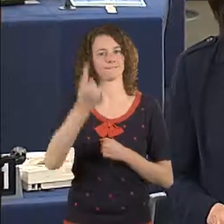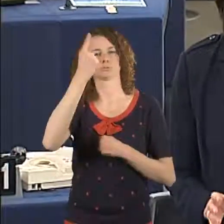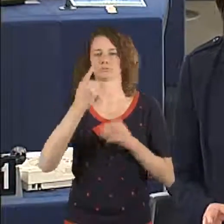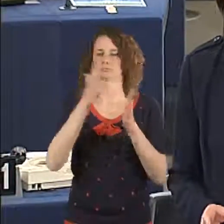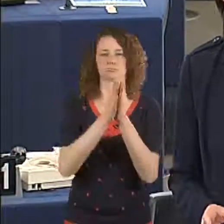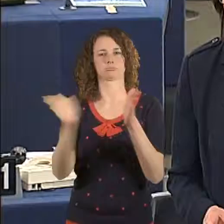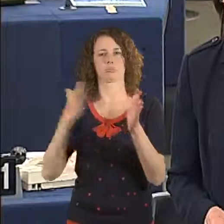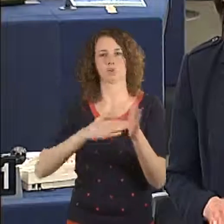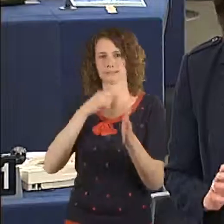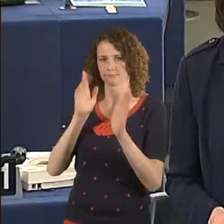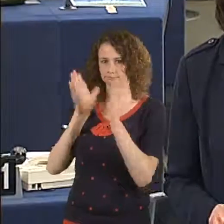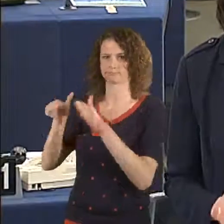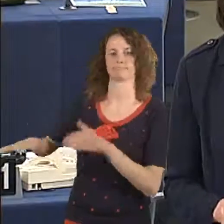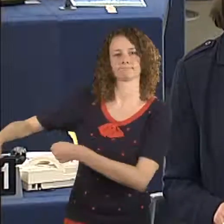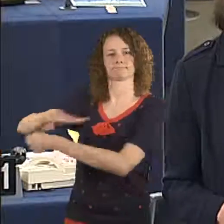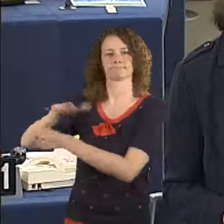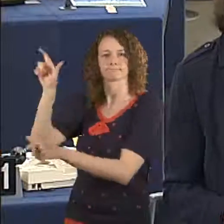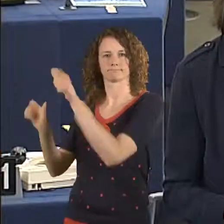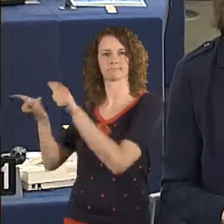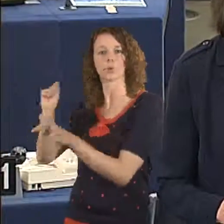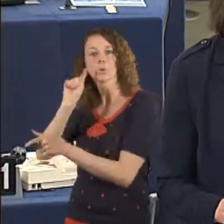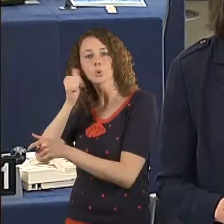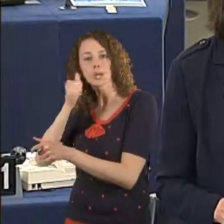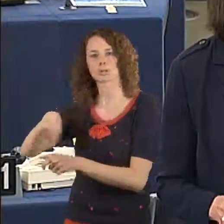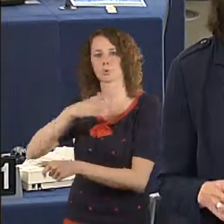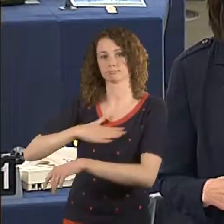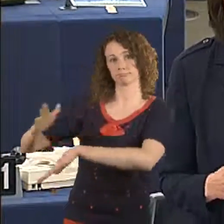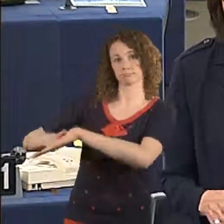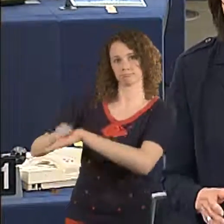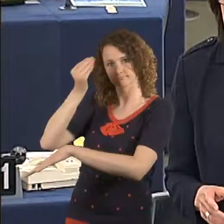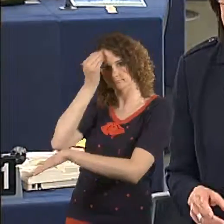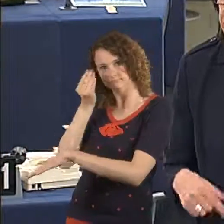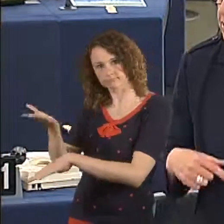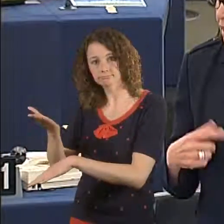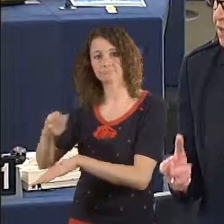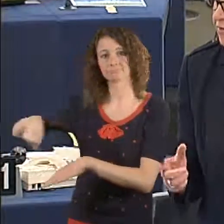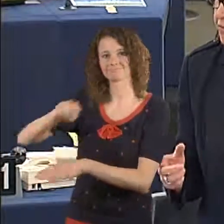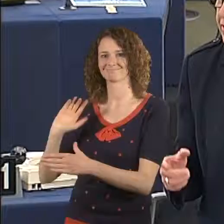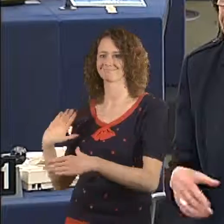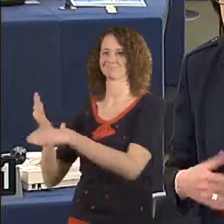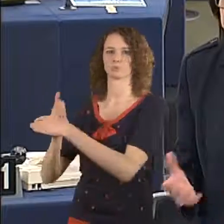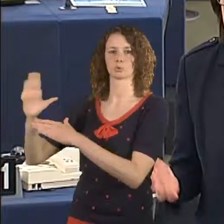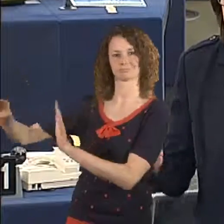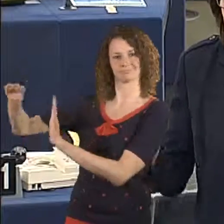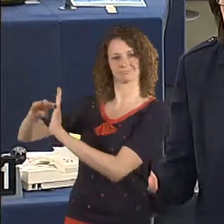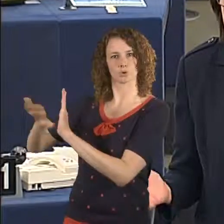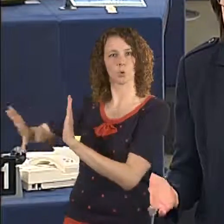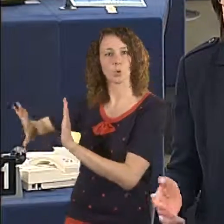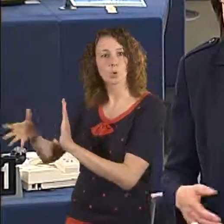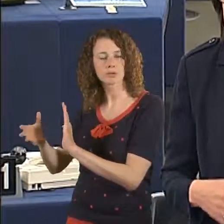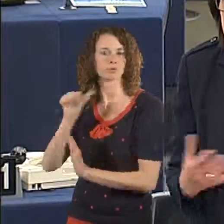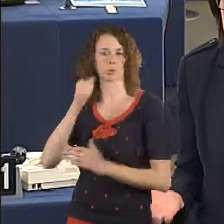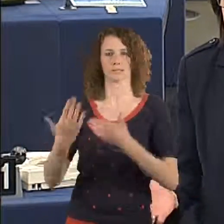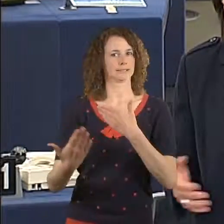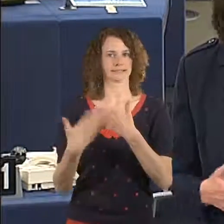would like to turn directly to the citizens of Hungary and send out a message. We are not